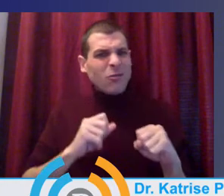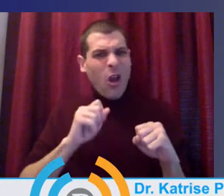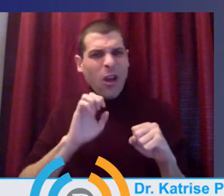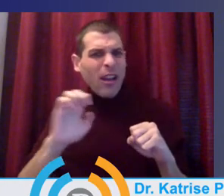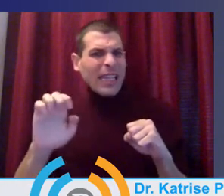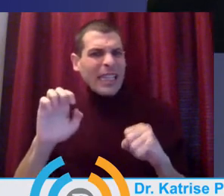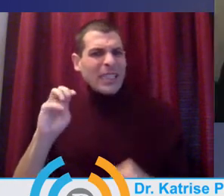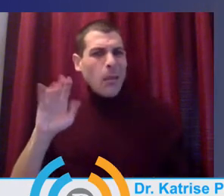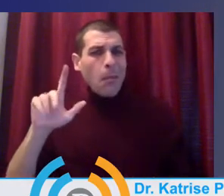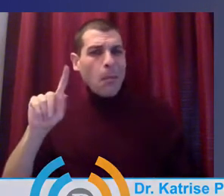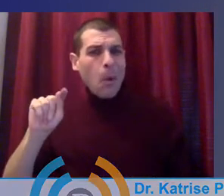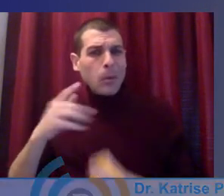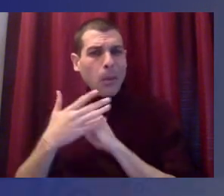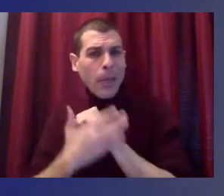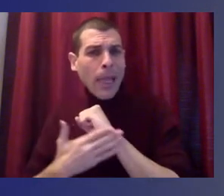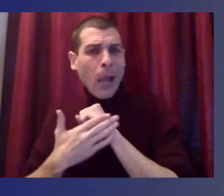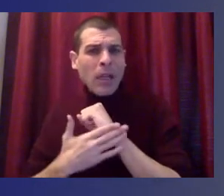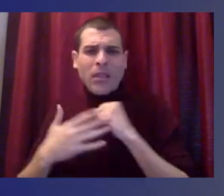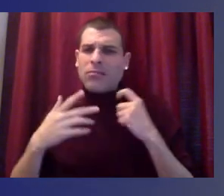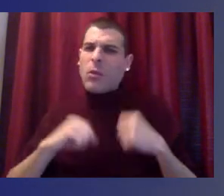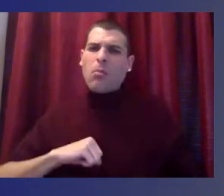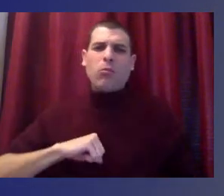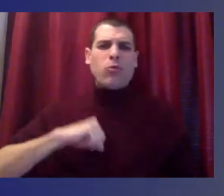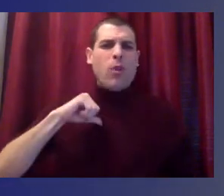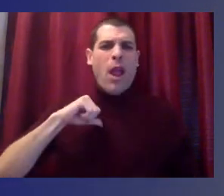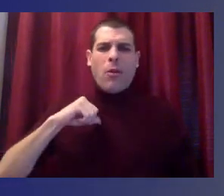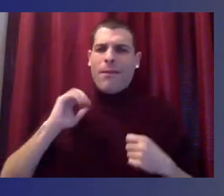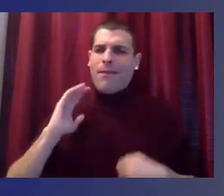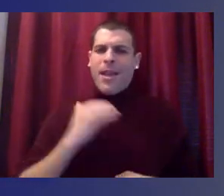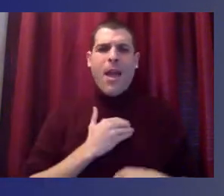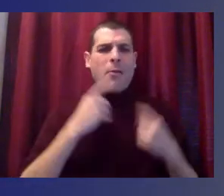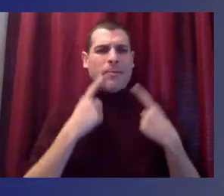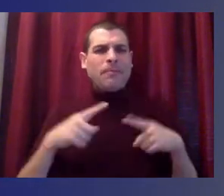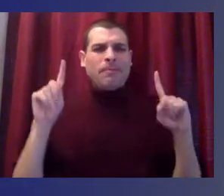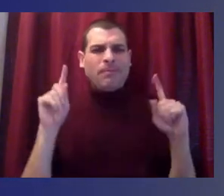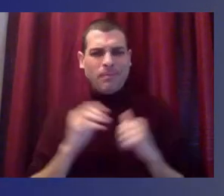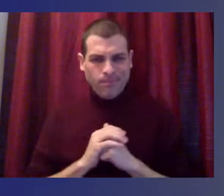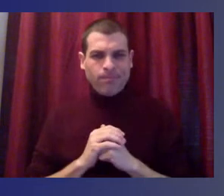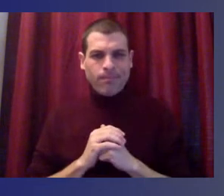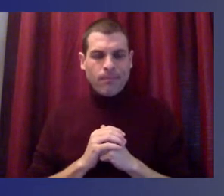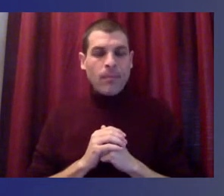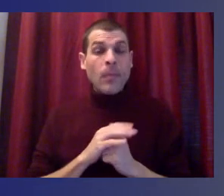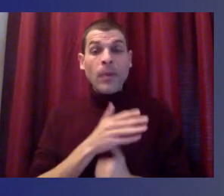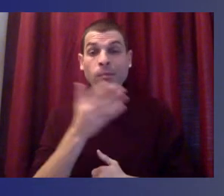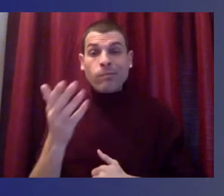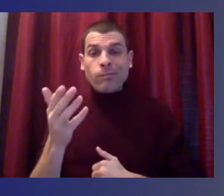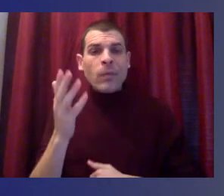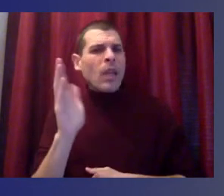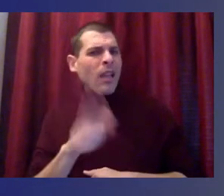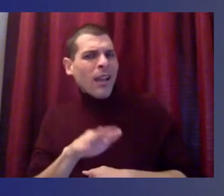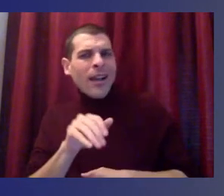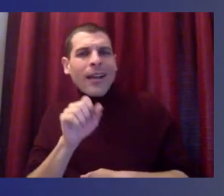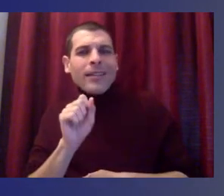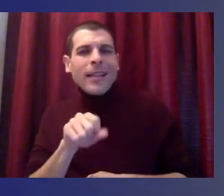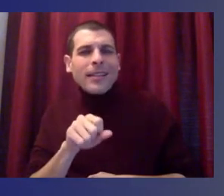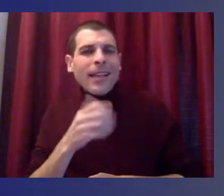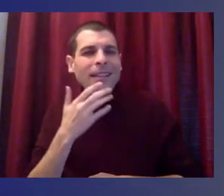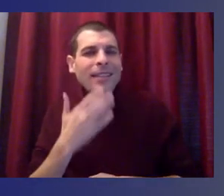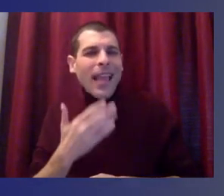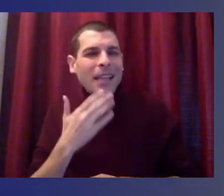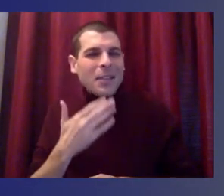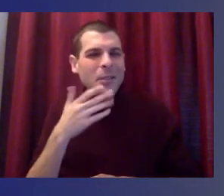Wonderful. I love that saying when you prioritize equity, you are giving every kid what they need. So thank you for